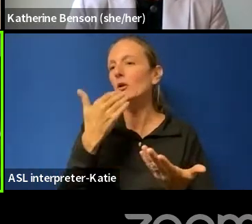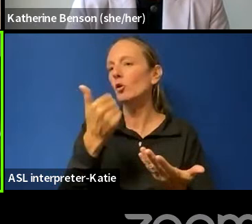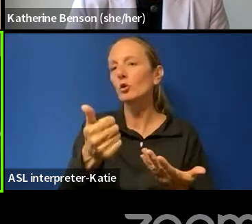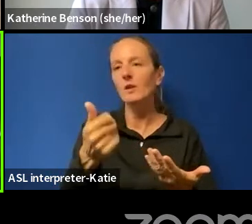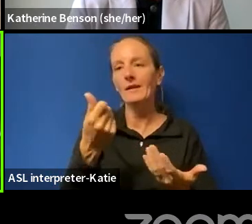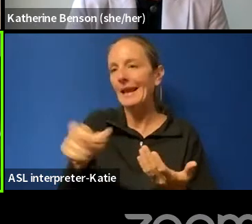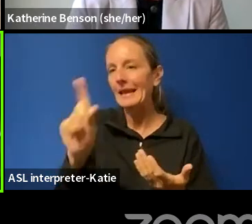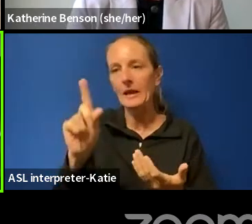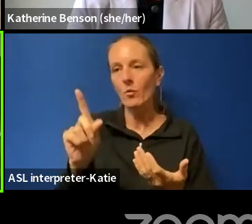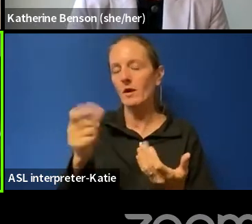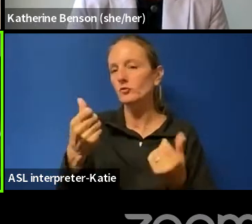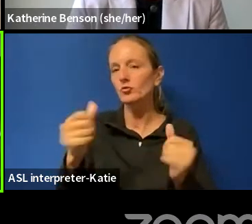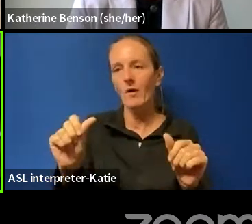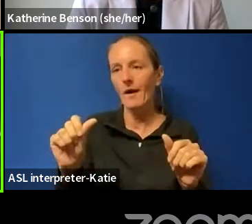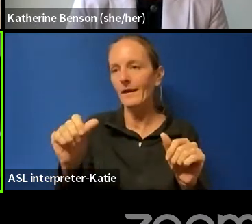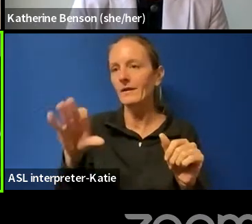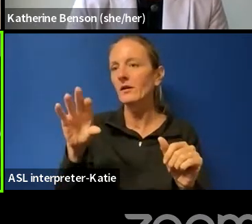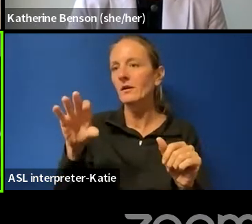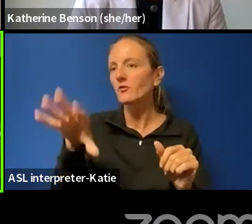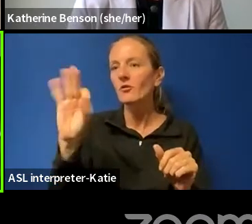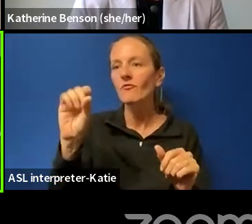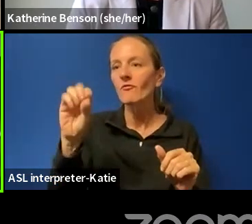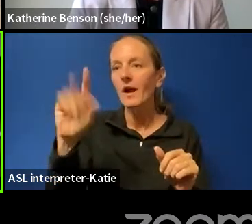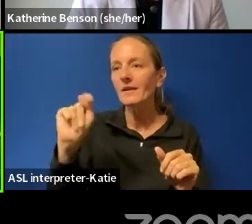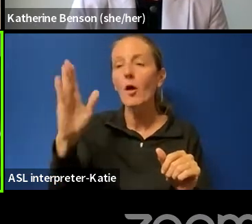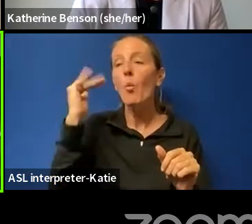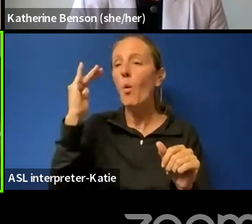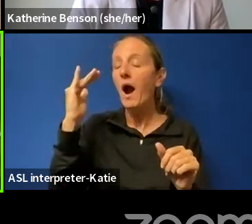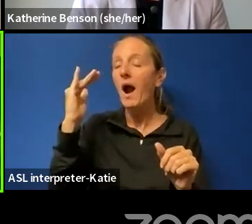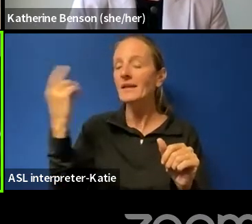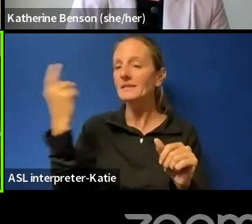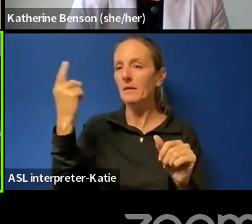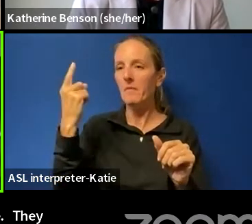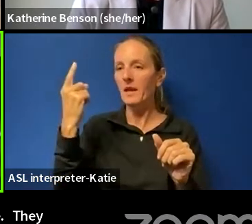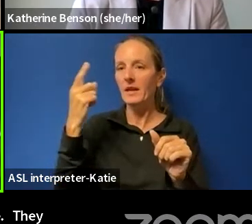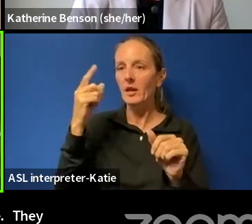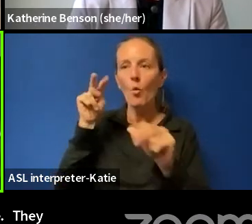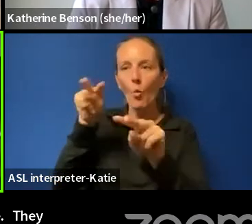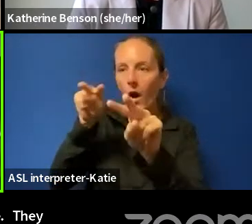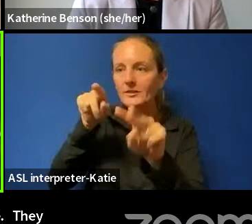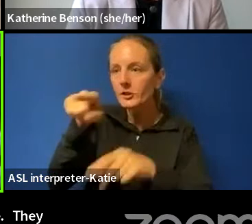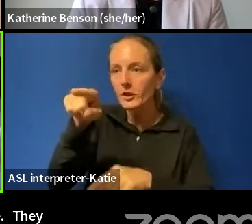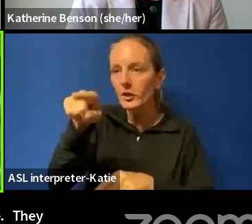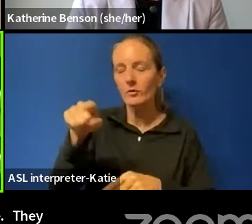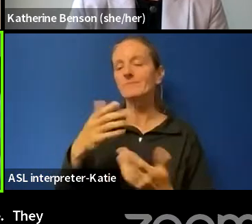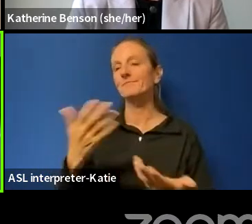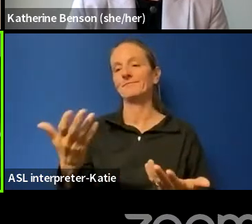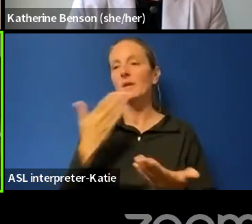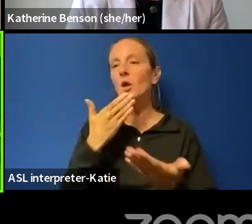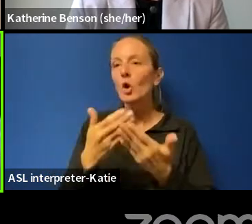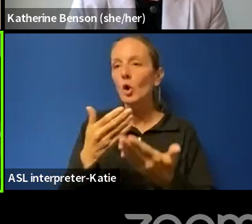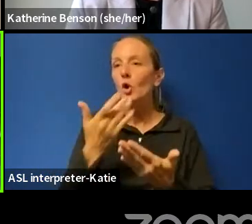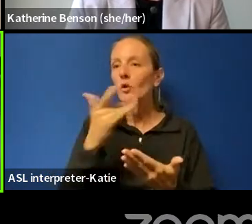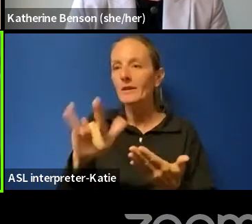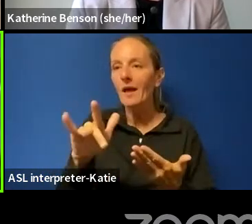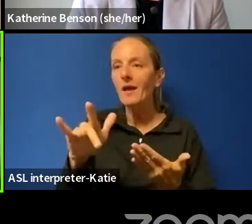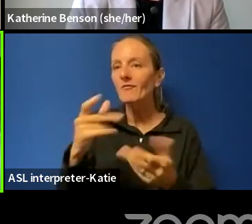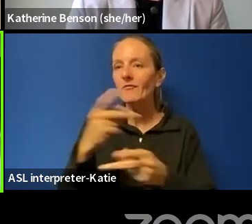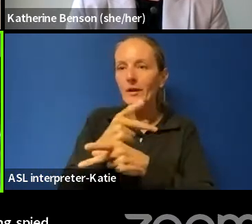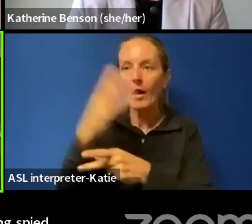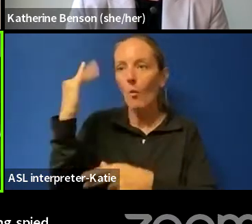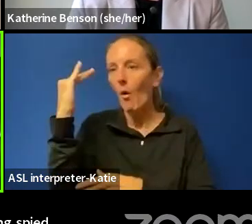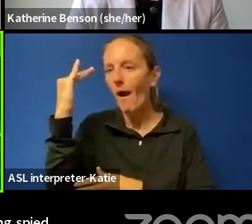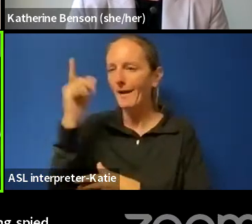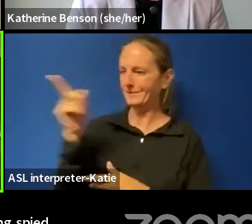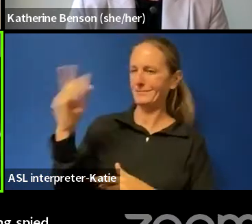trying to find out why you're being spied on. Um, cause you know, so it's not just the customs act. It's like, it's a whole